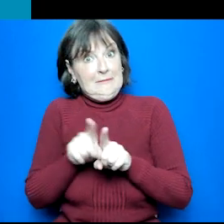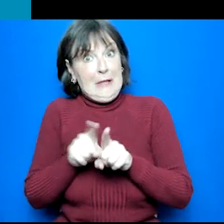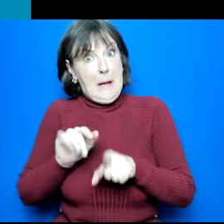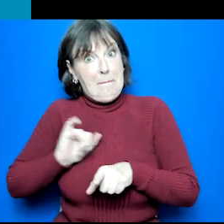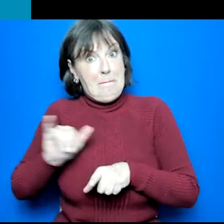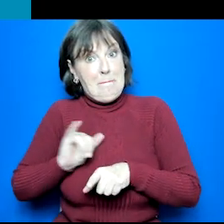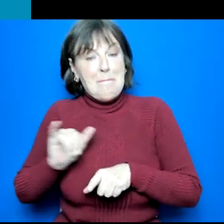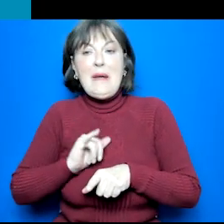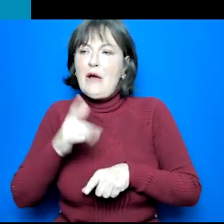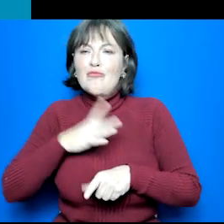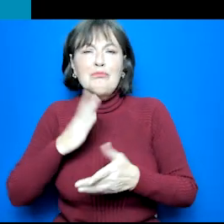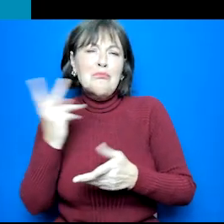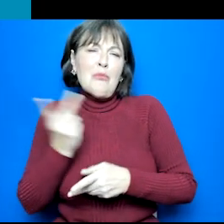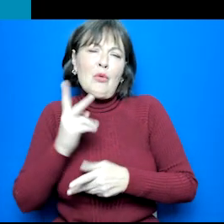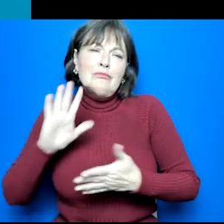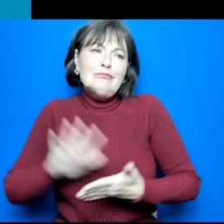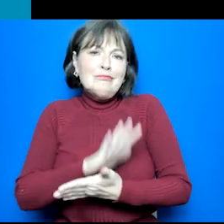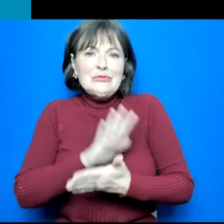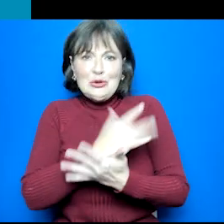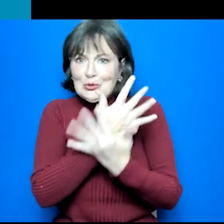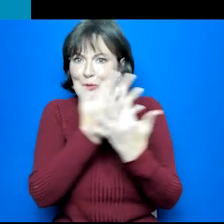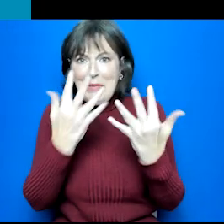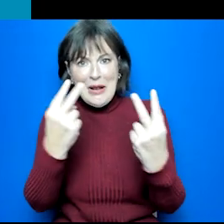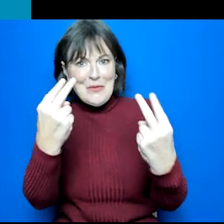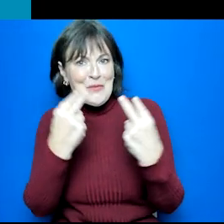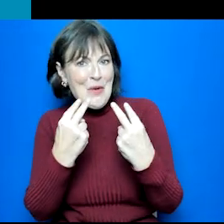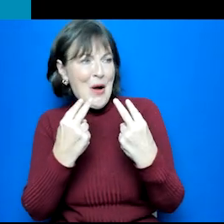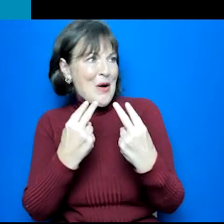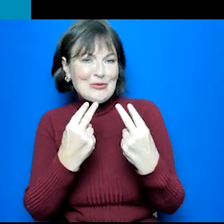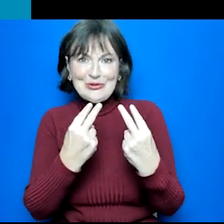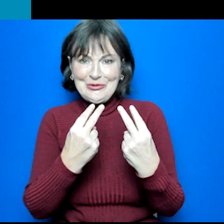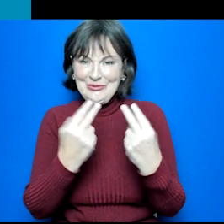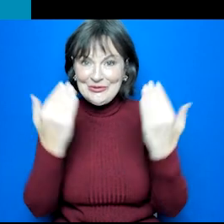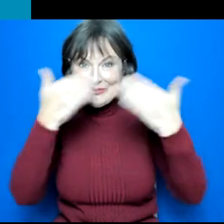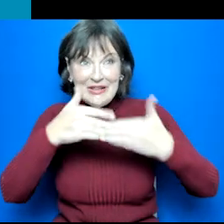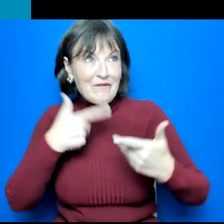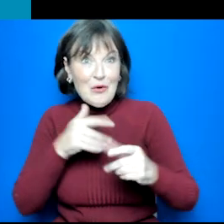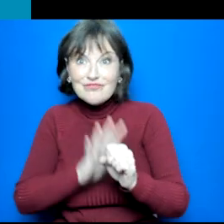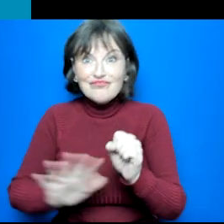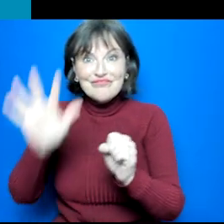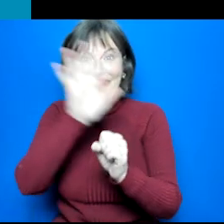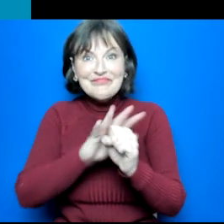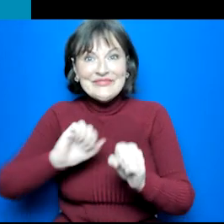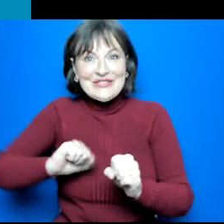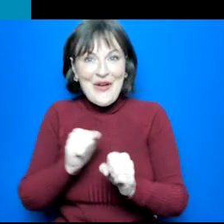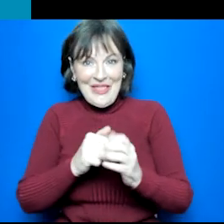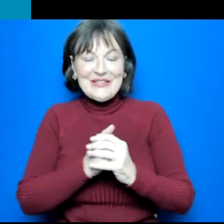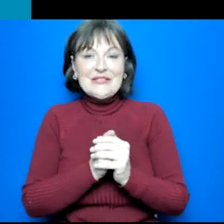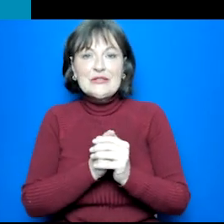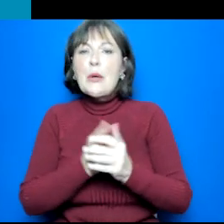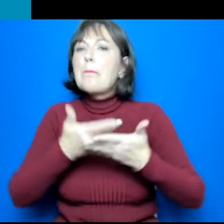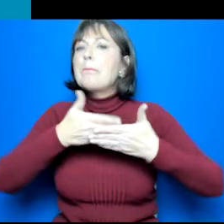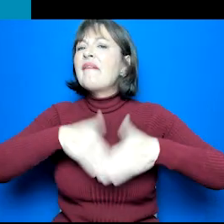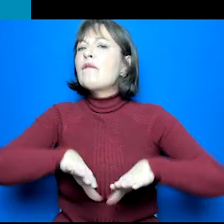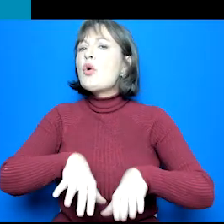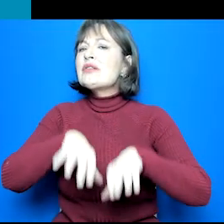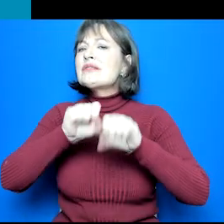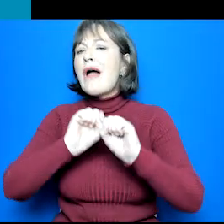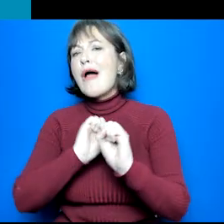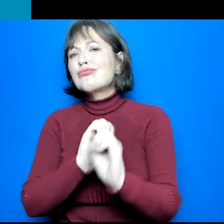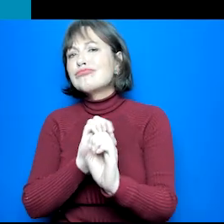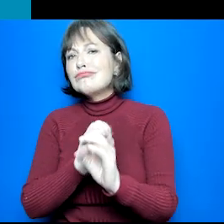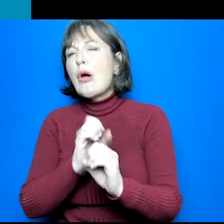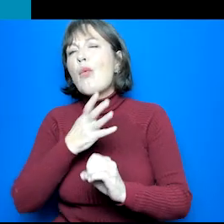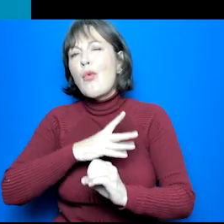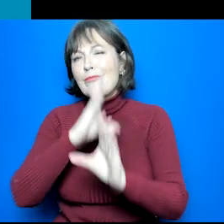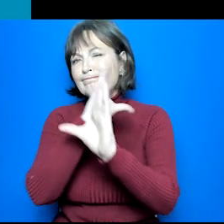Advisor, and we're really pleased to have so many of you joining us tonight from all around Scotland. Before we get going, there are a few things I need